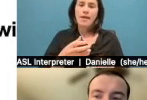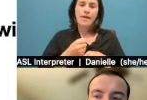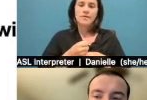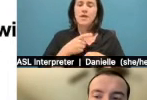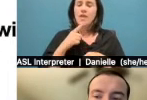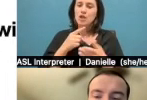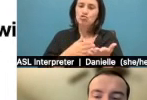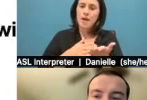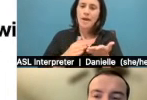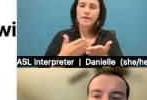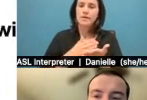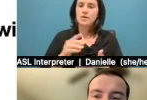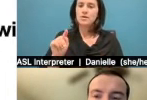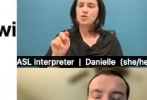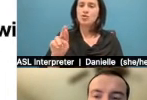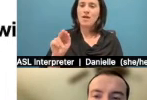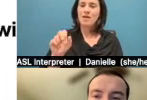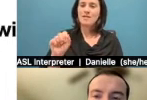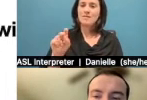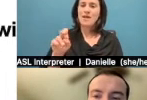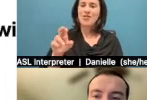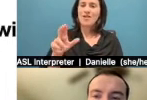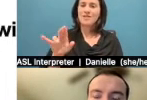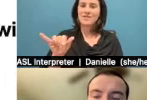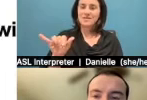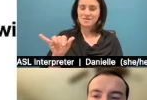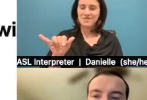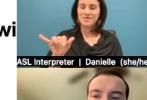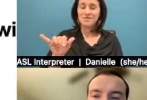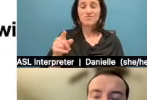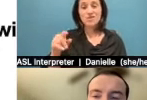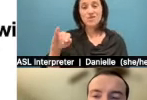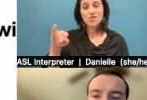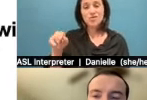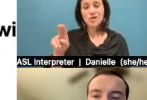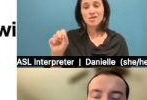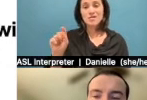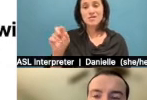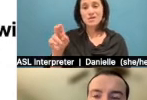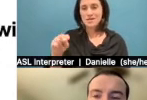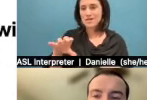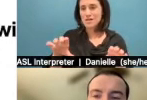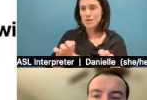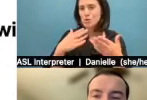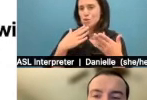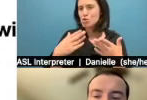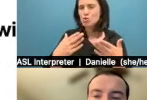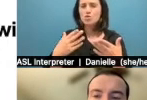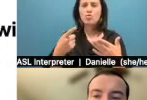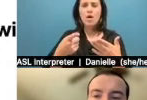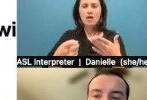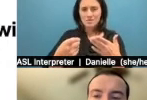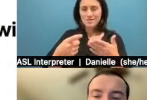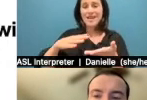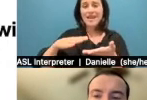really good job of doing a report. We had community days on the weekend, cleaning up gardens.